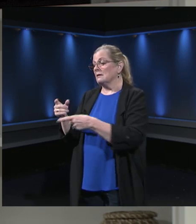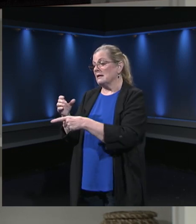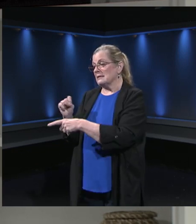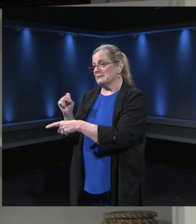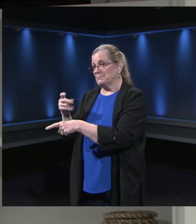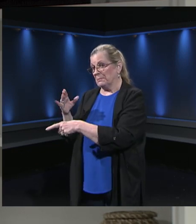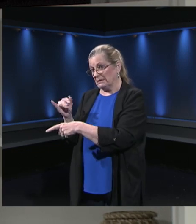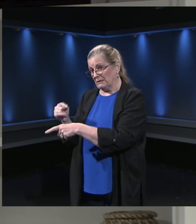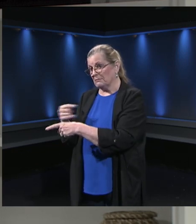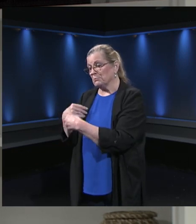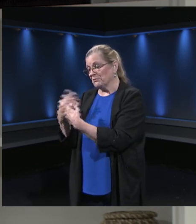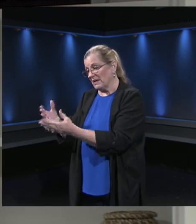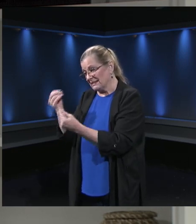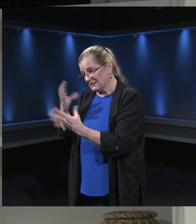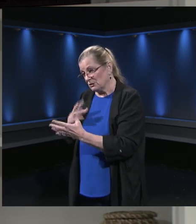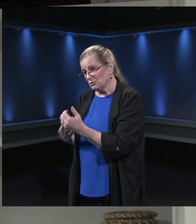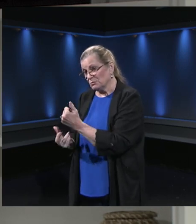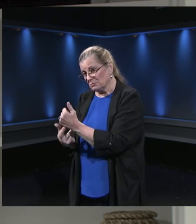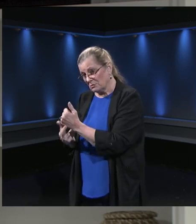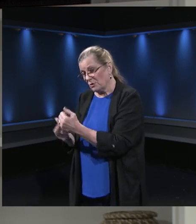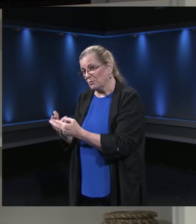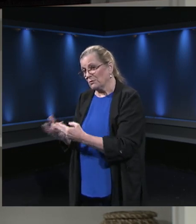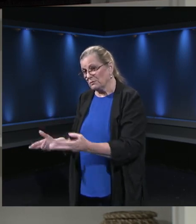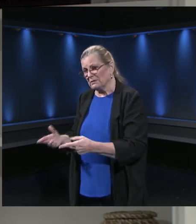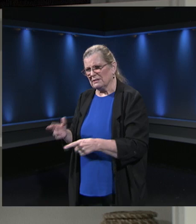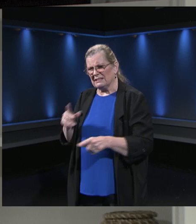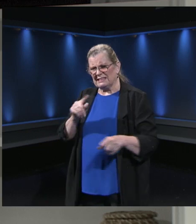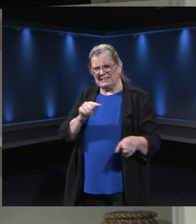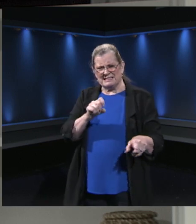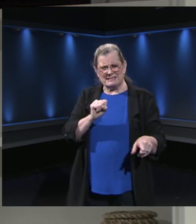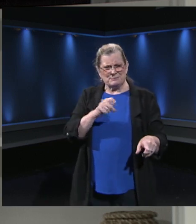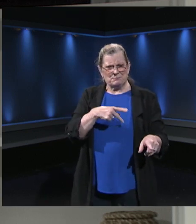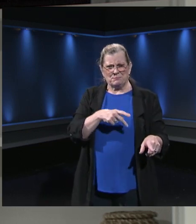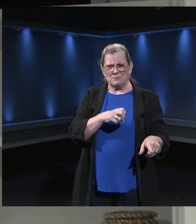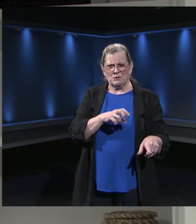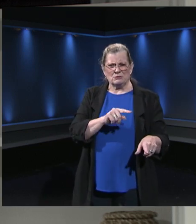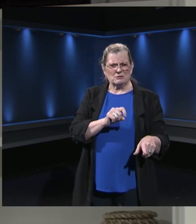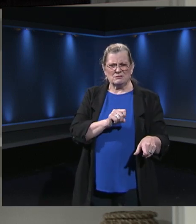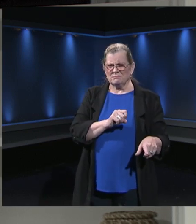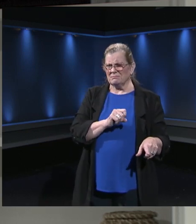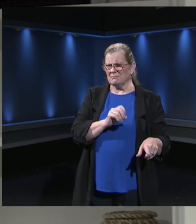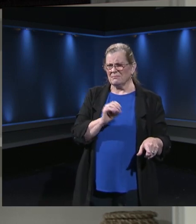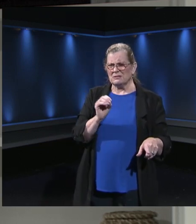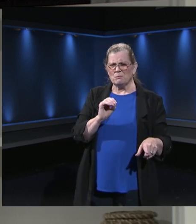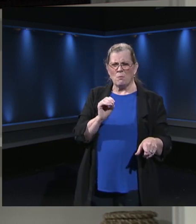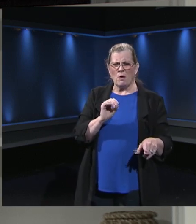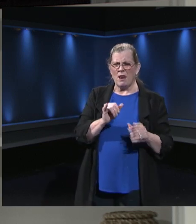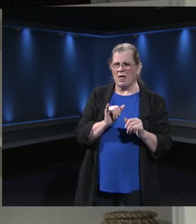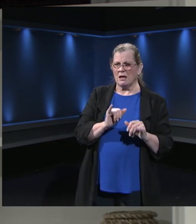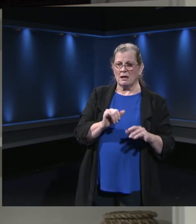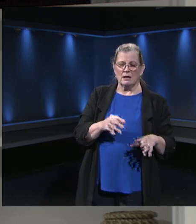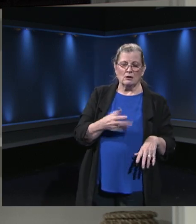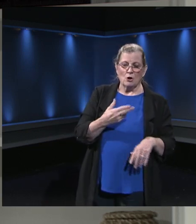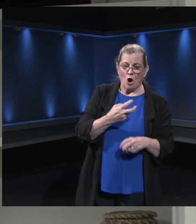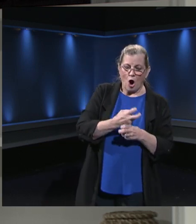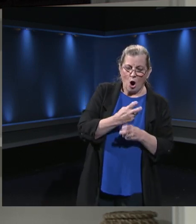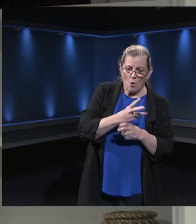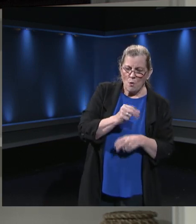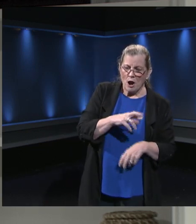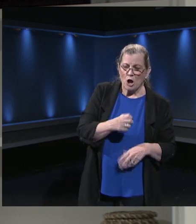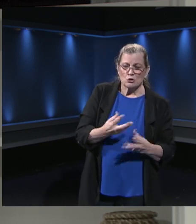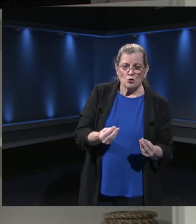for students and teachers. T-Specs are really doing the nuts and bolts of making sure the hardware works, the software works,